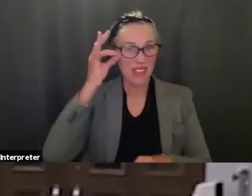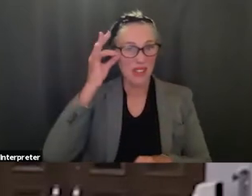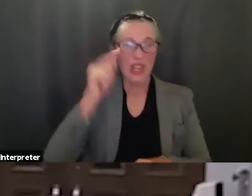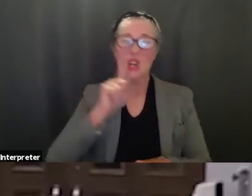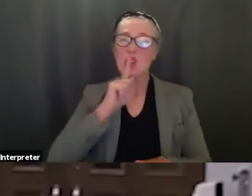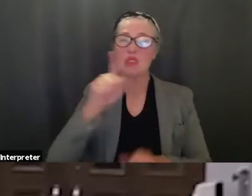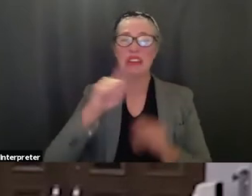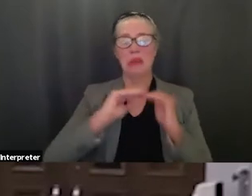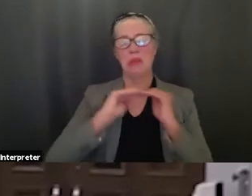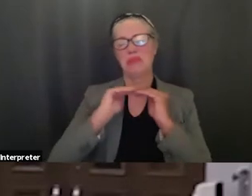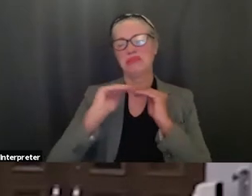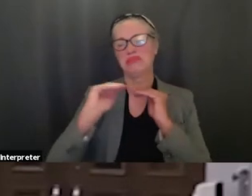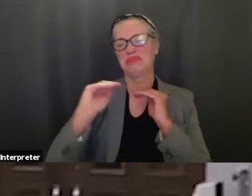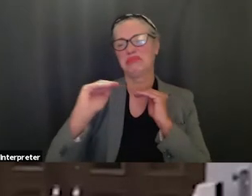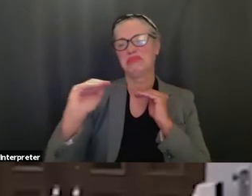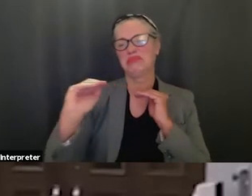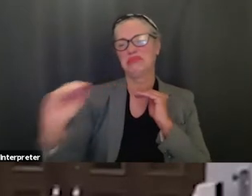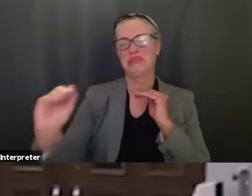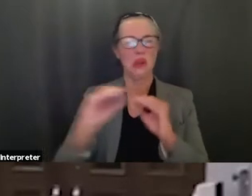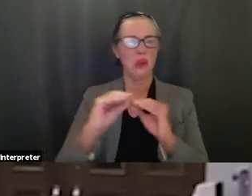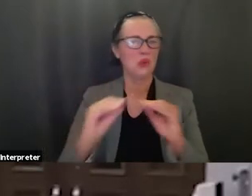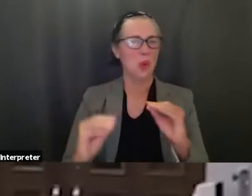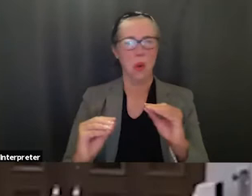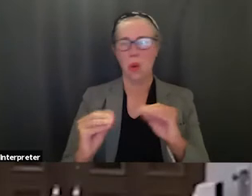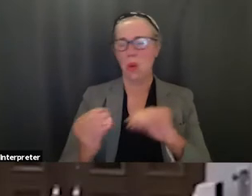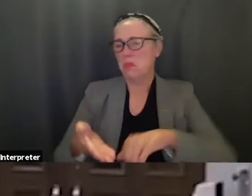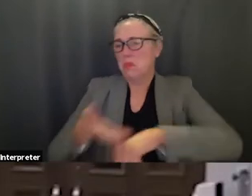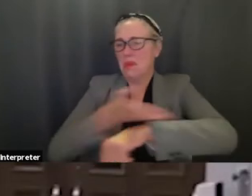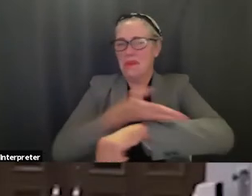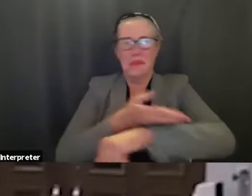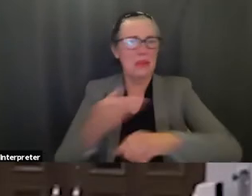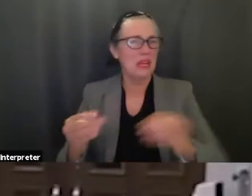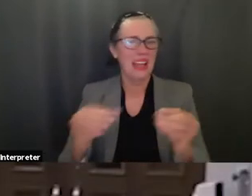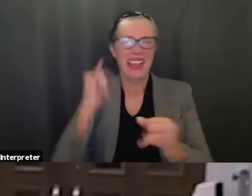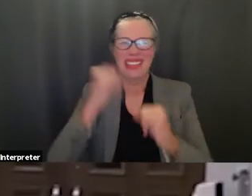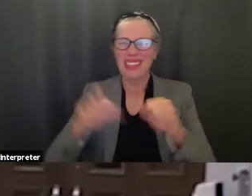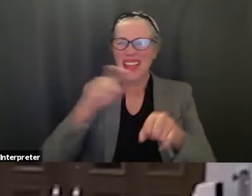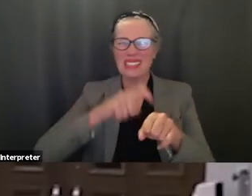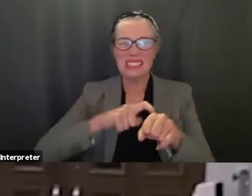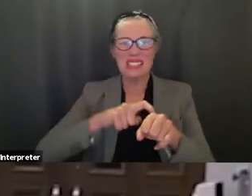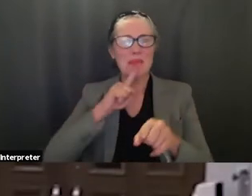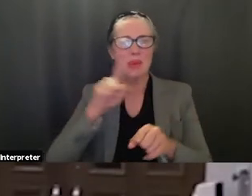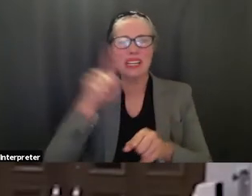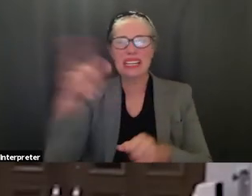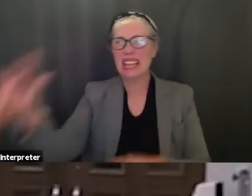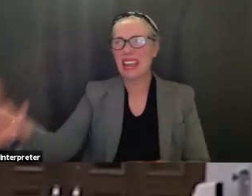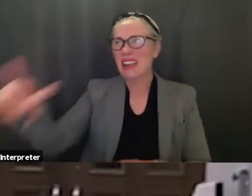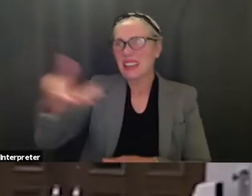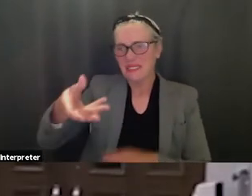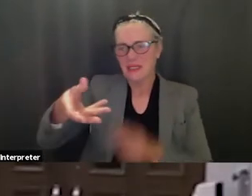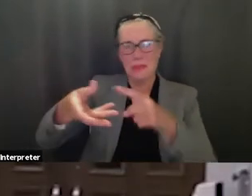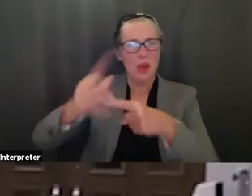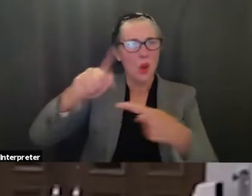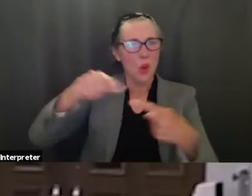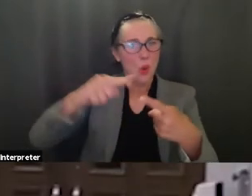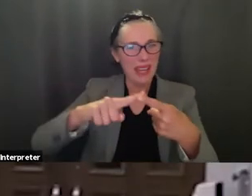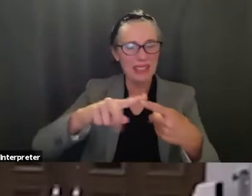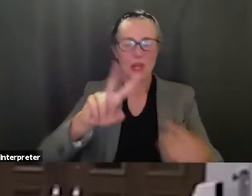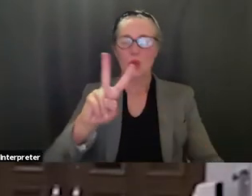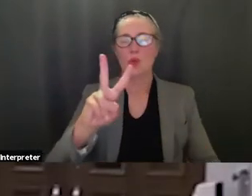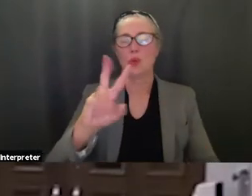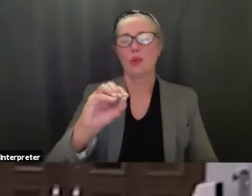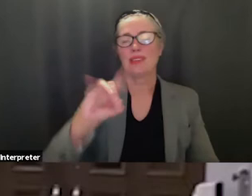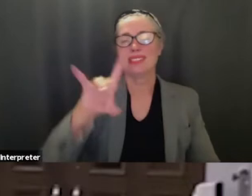flat so the last time we received any increments any big increases in federal funding was back in 2008